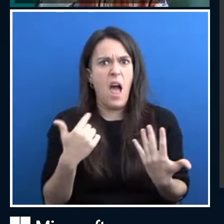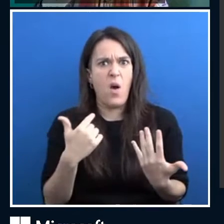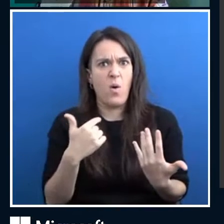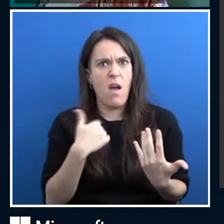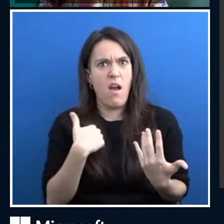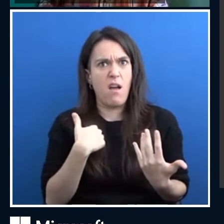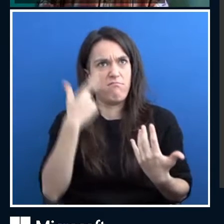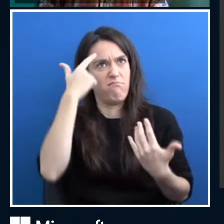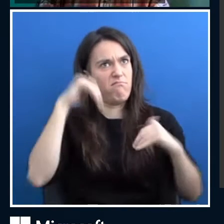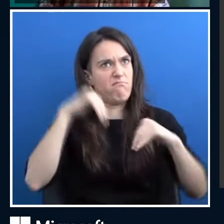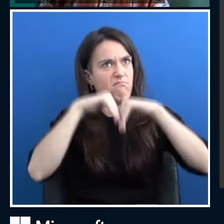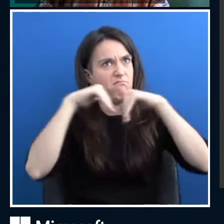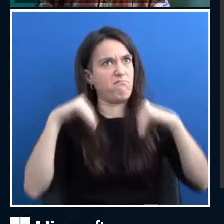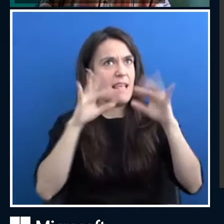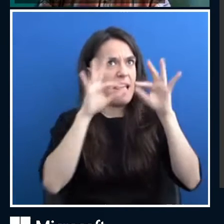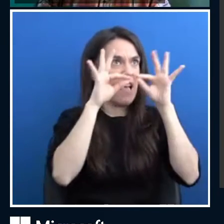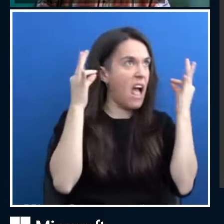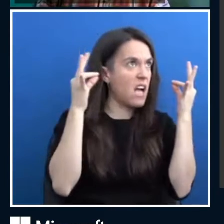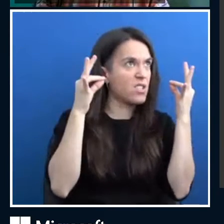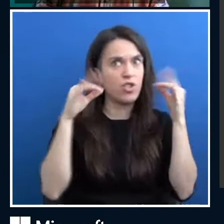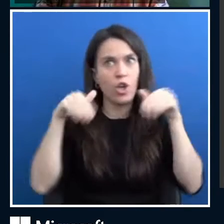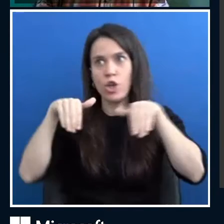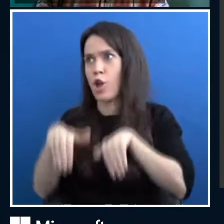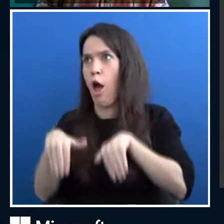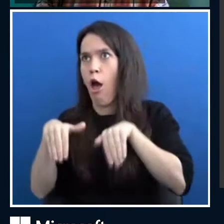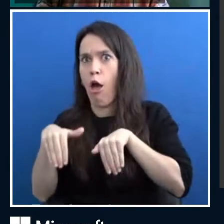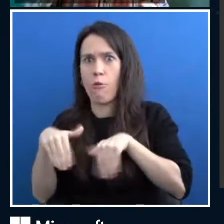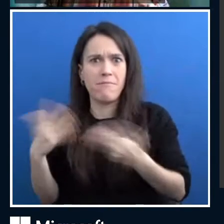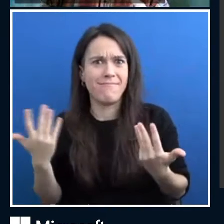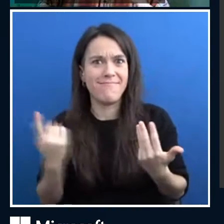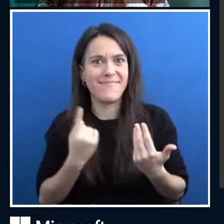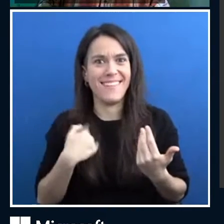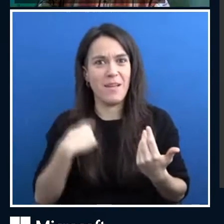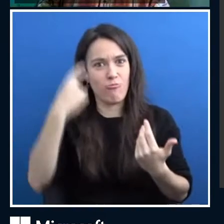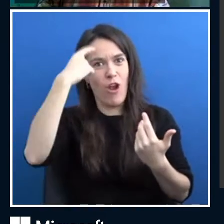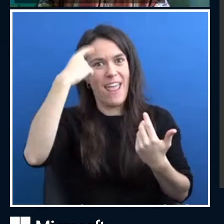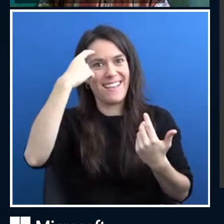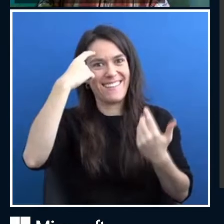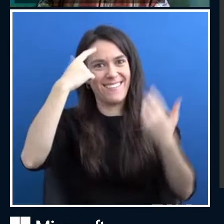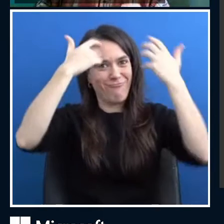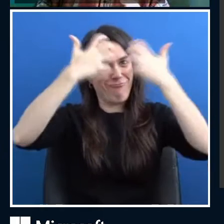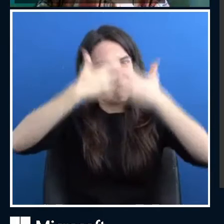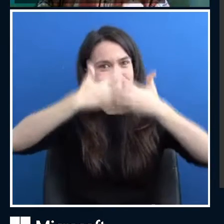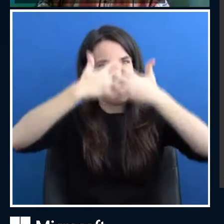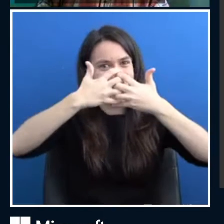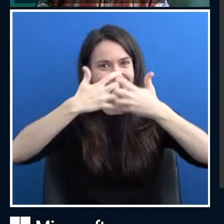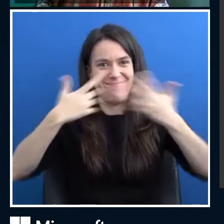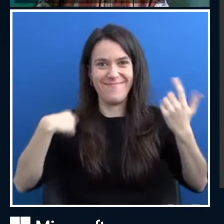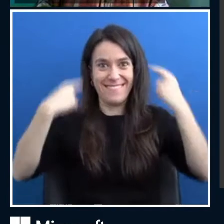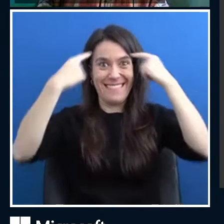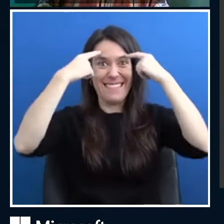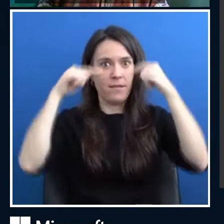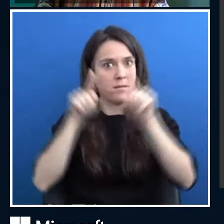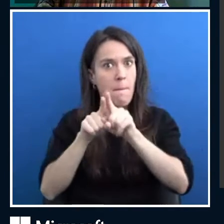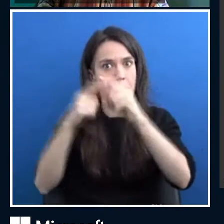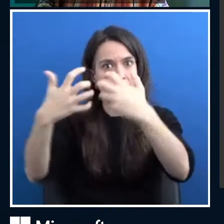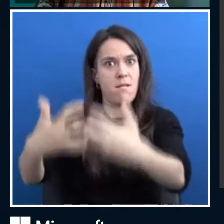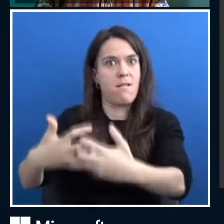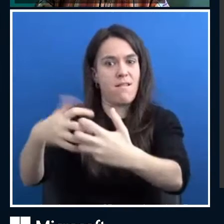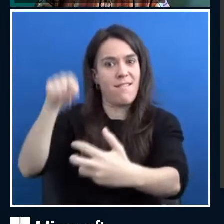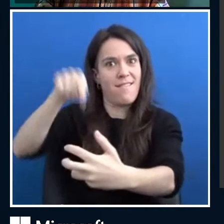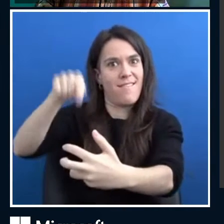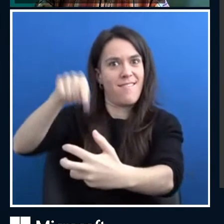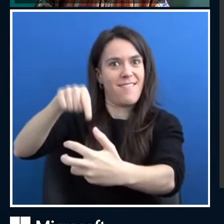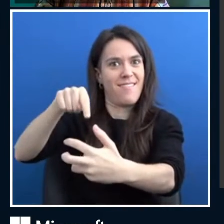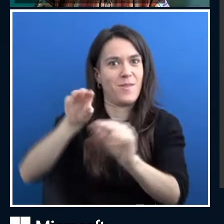This just happens inside our brain. So those two approaches, they are kind of complementary to each other.